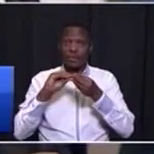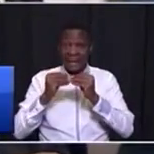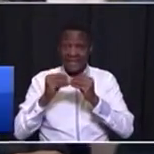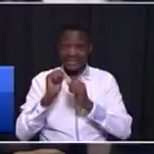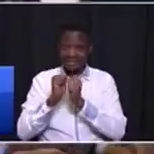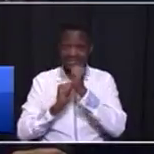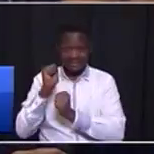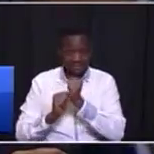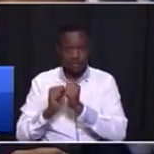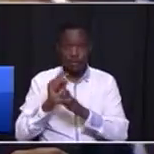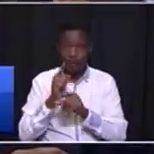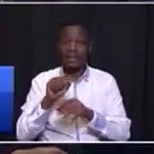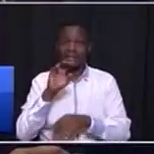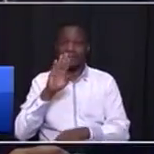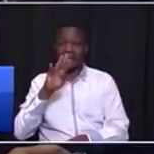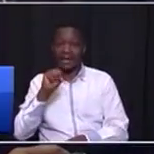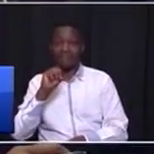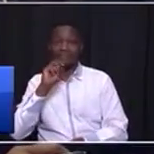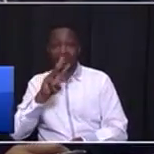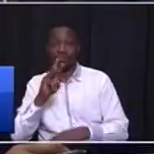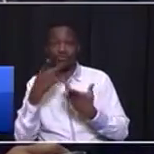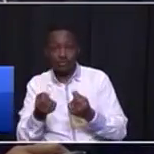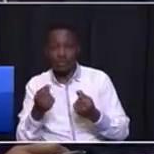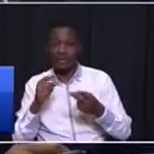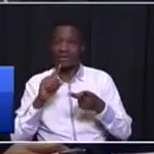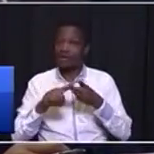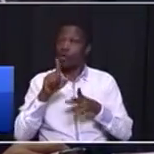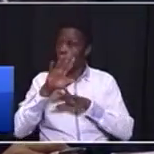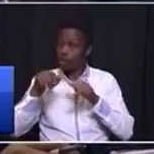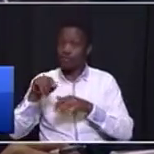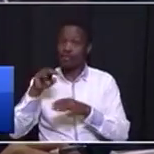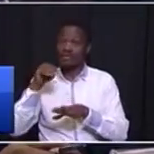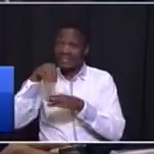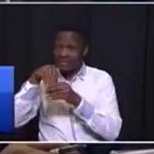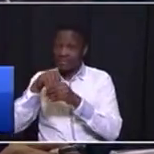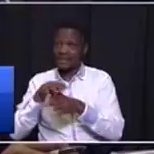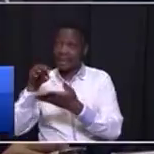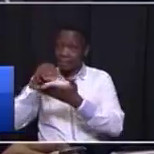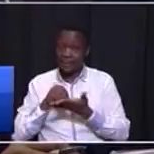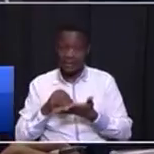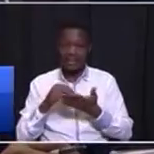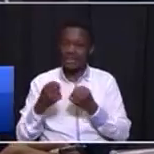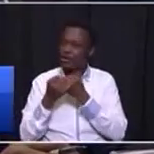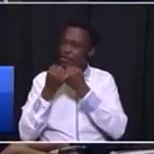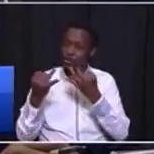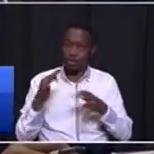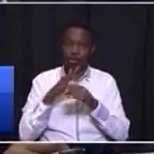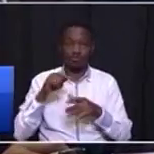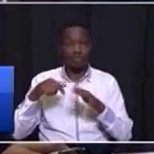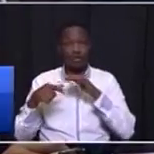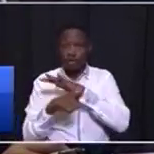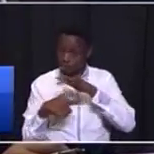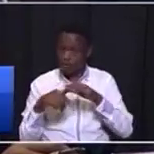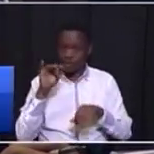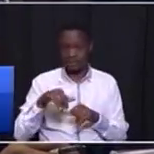is doing what Ford is doing what Nissan is doing those investments are bringing in lots of local content